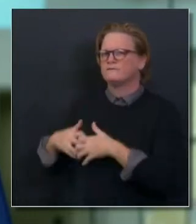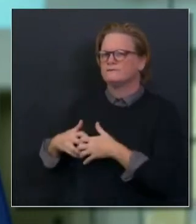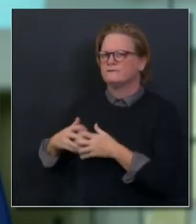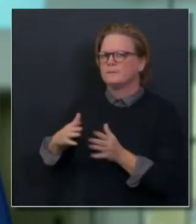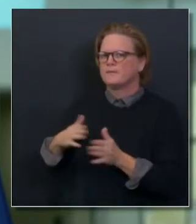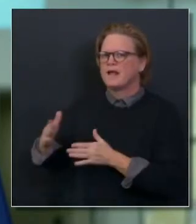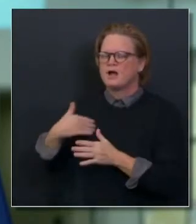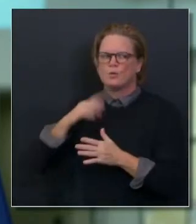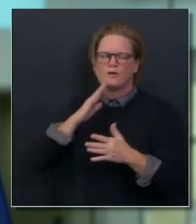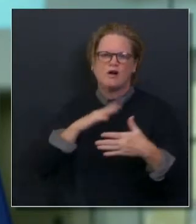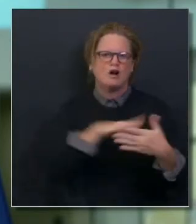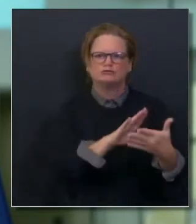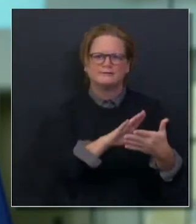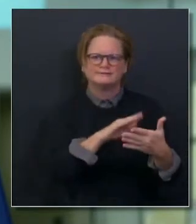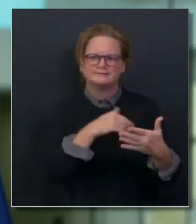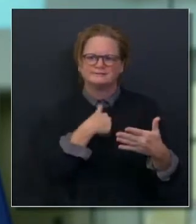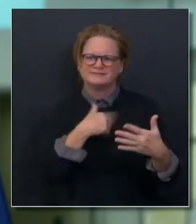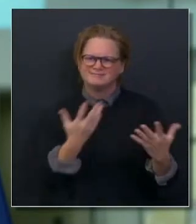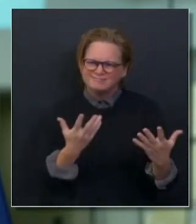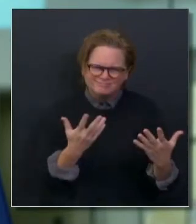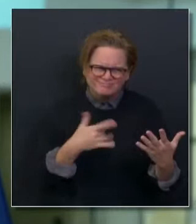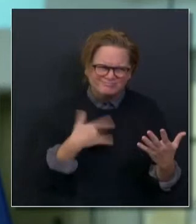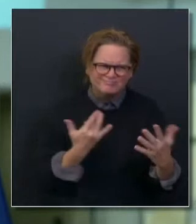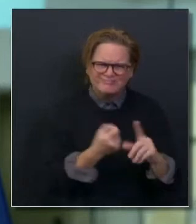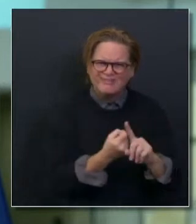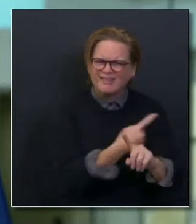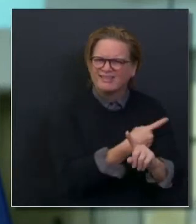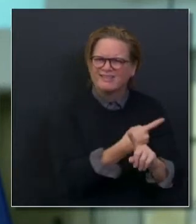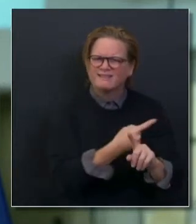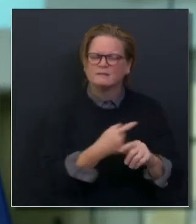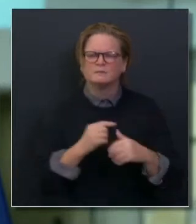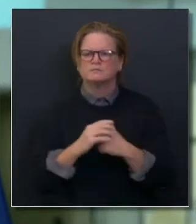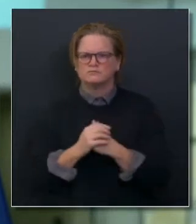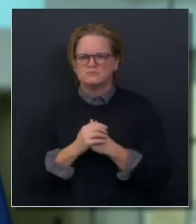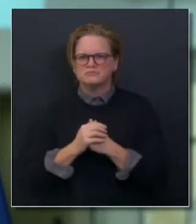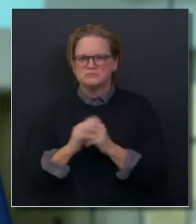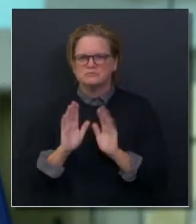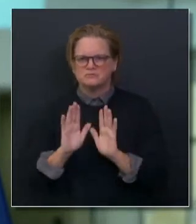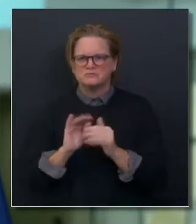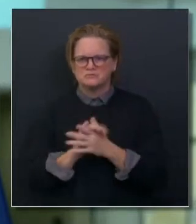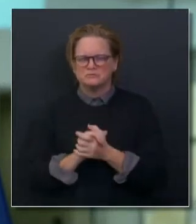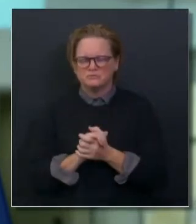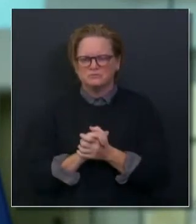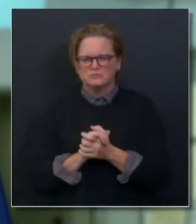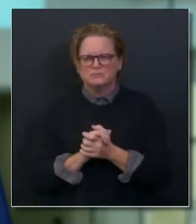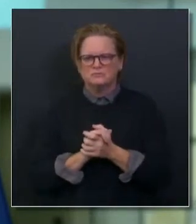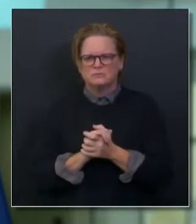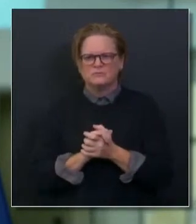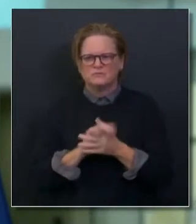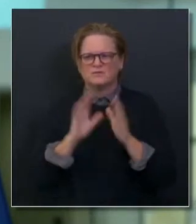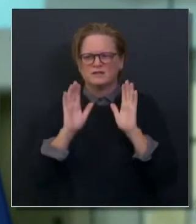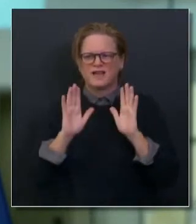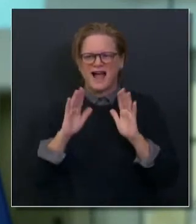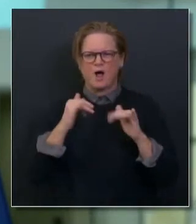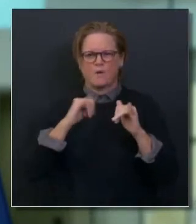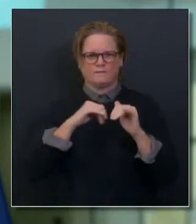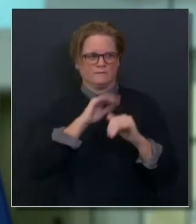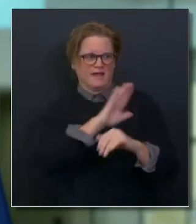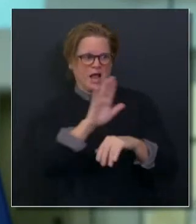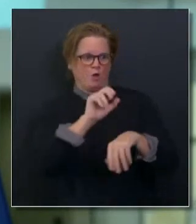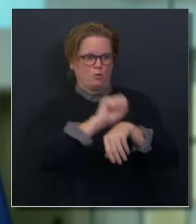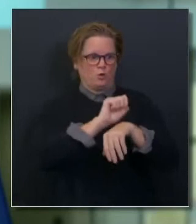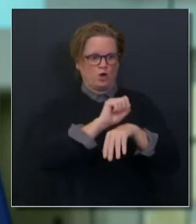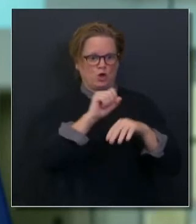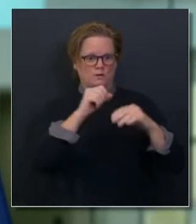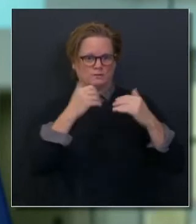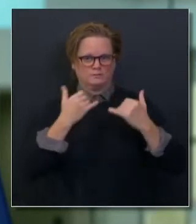concern in Phase 1A, but all of this work is being prepared for 1B. Regarding your specific example, we hope that